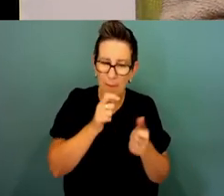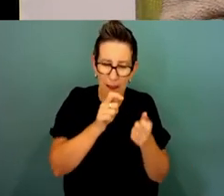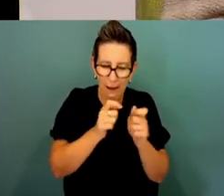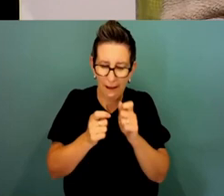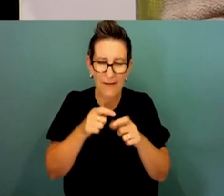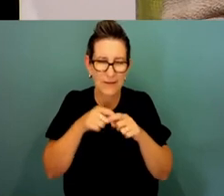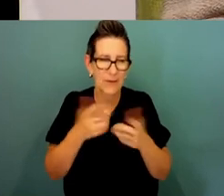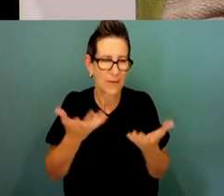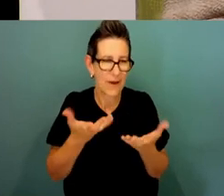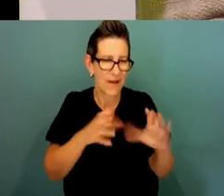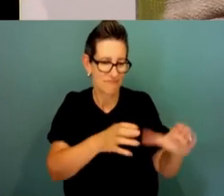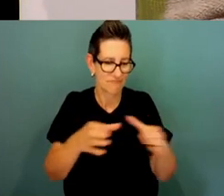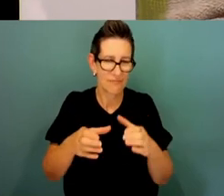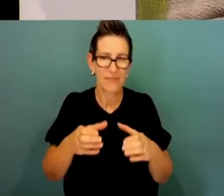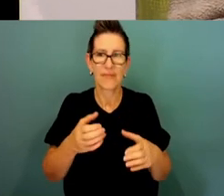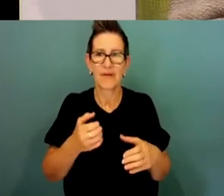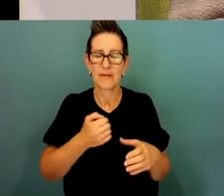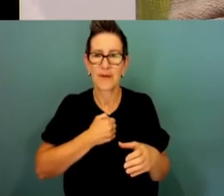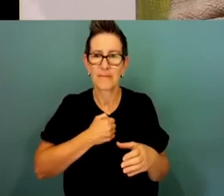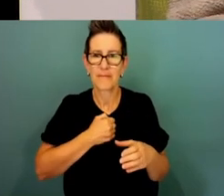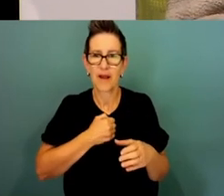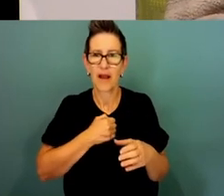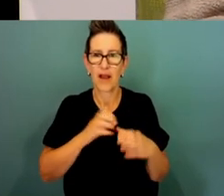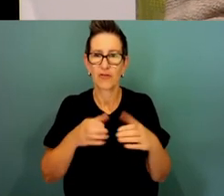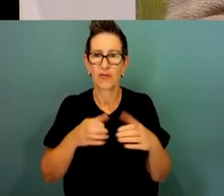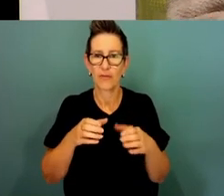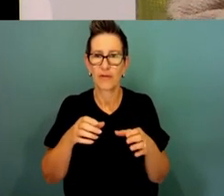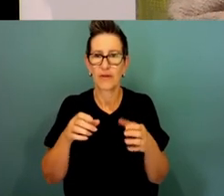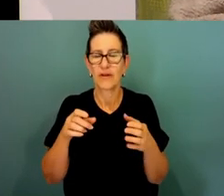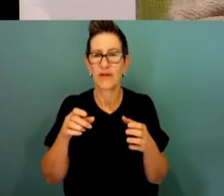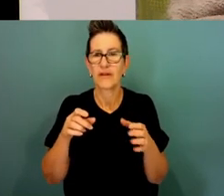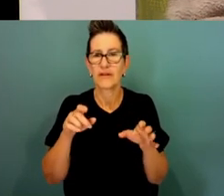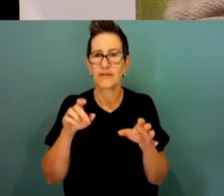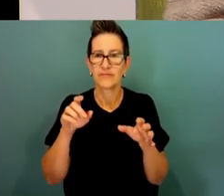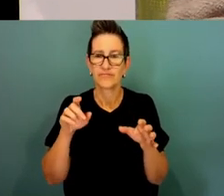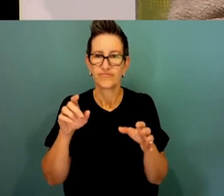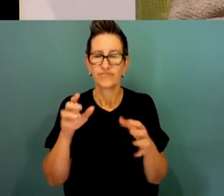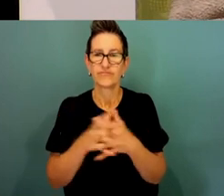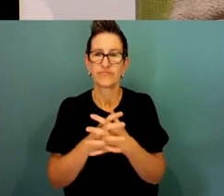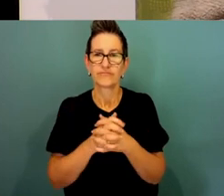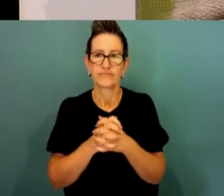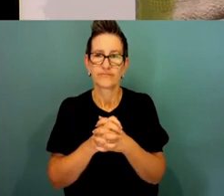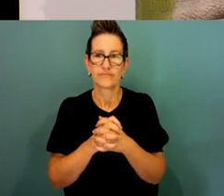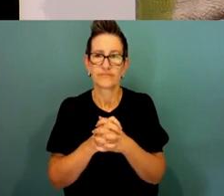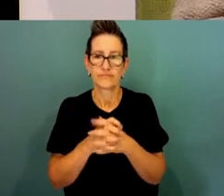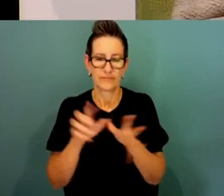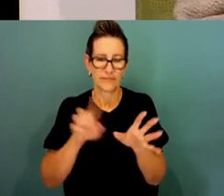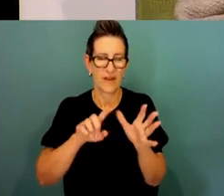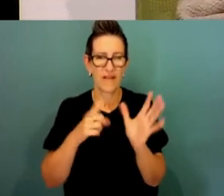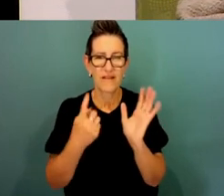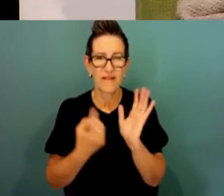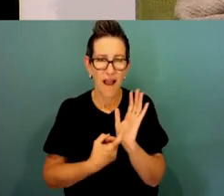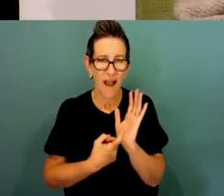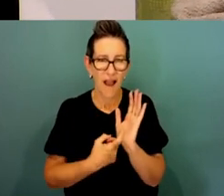but my clan group, the YAR, come from the area around JAS. We not only welcome you onto